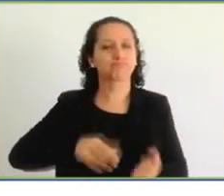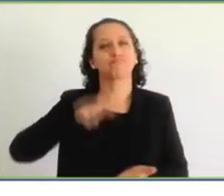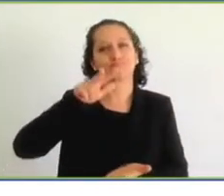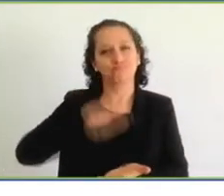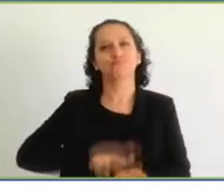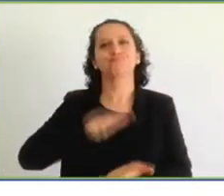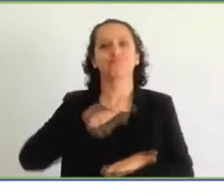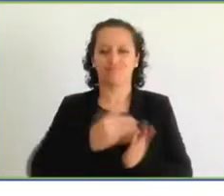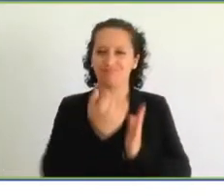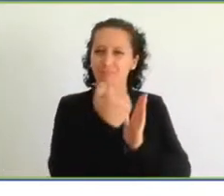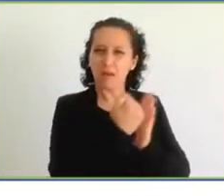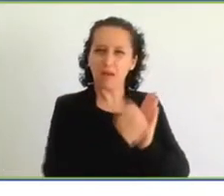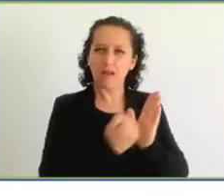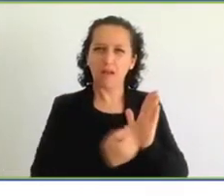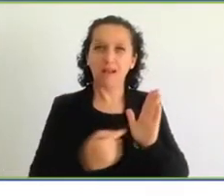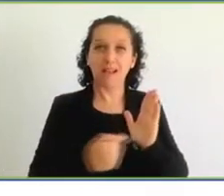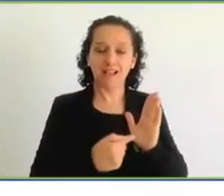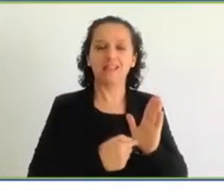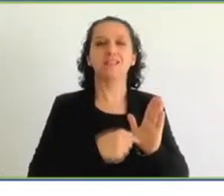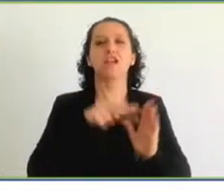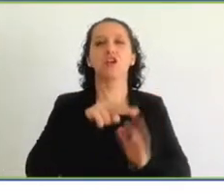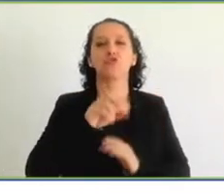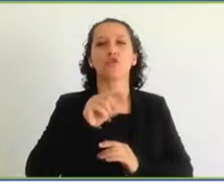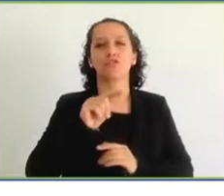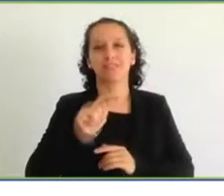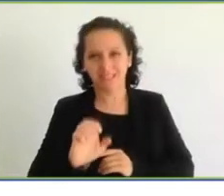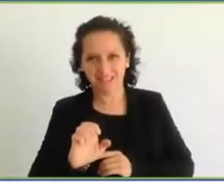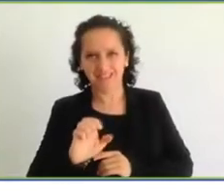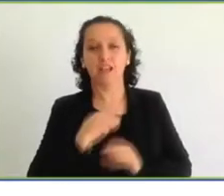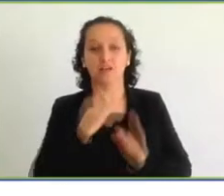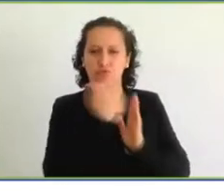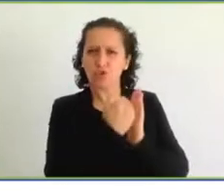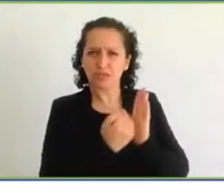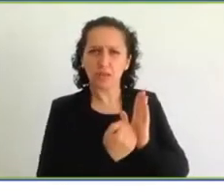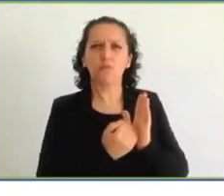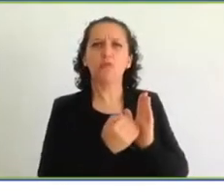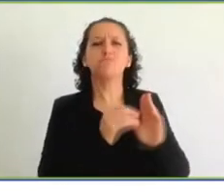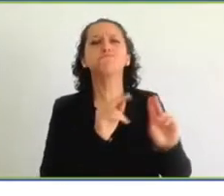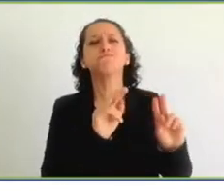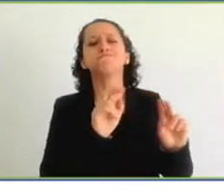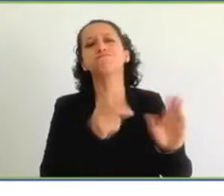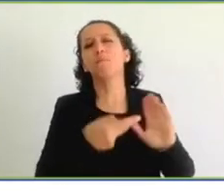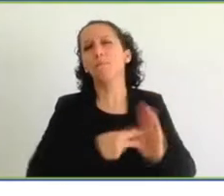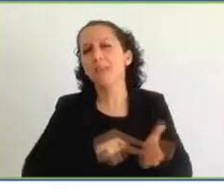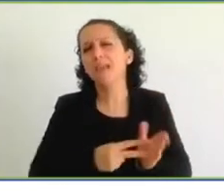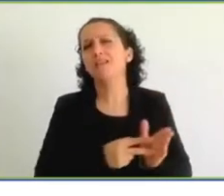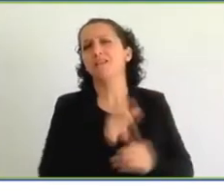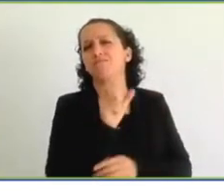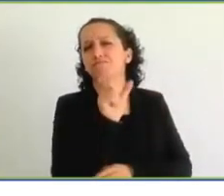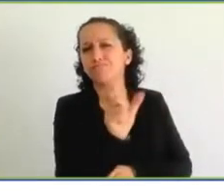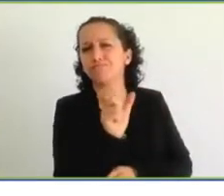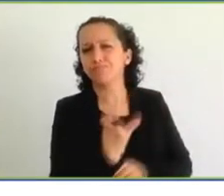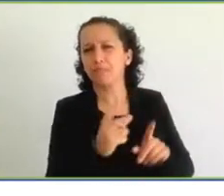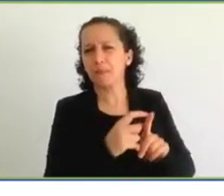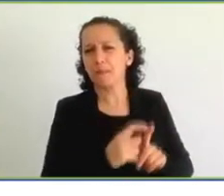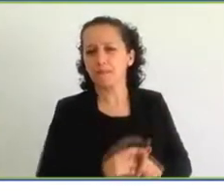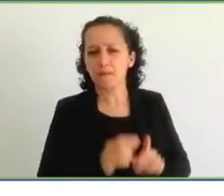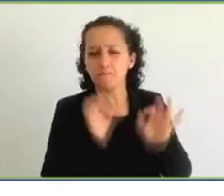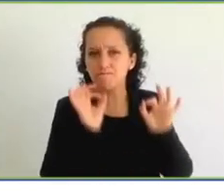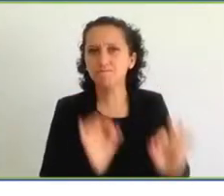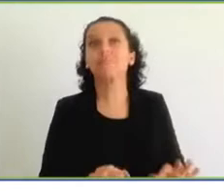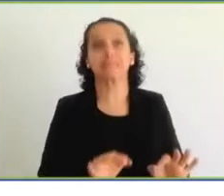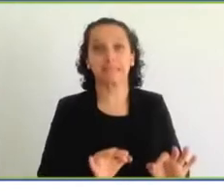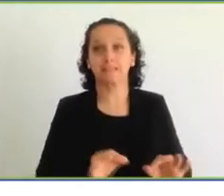implementation for the Eskazo agreement in St. Lucia. And so that concept note has all